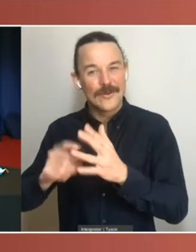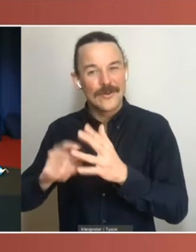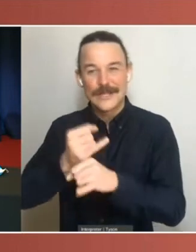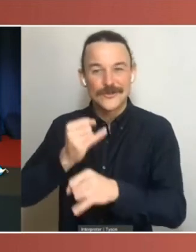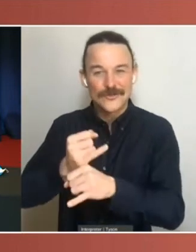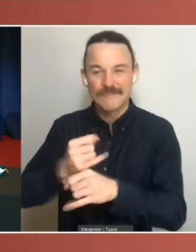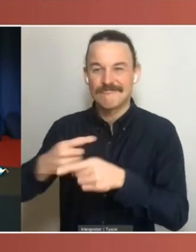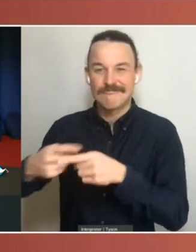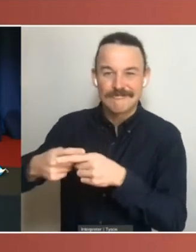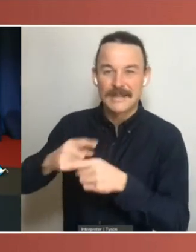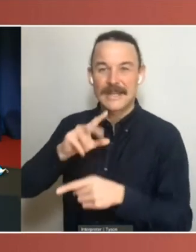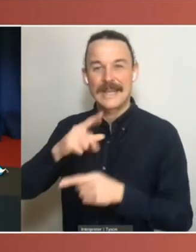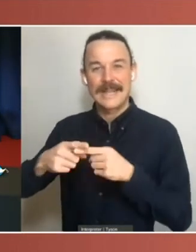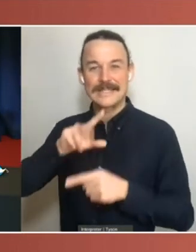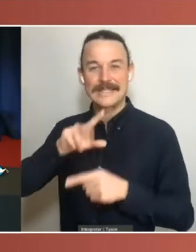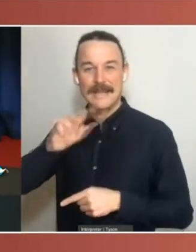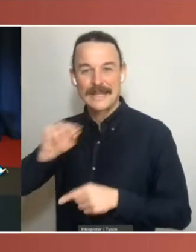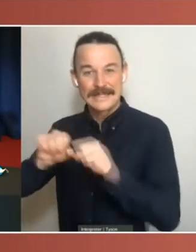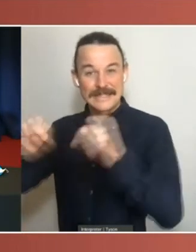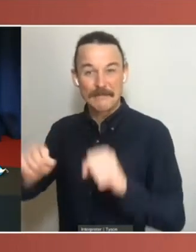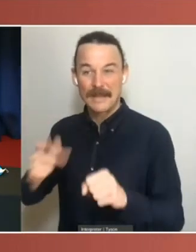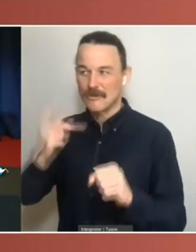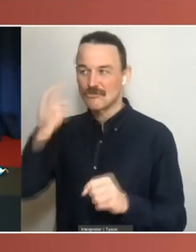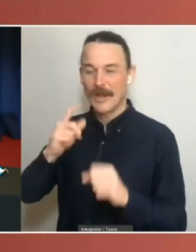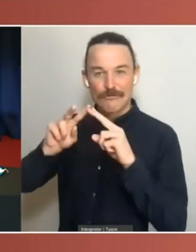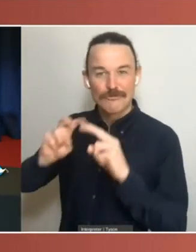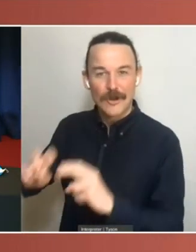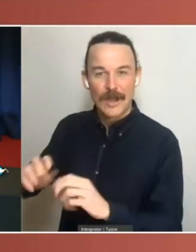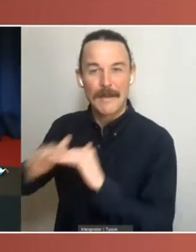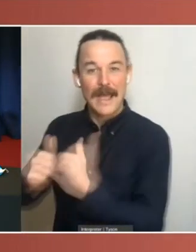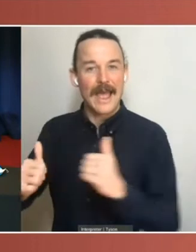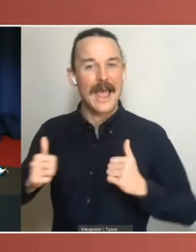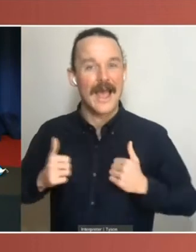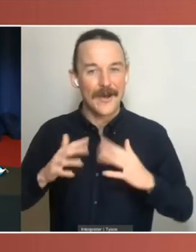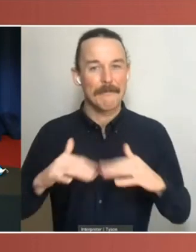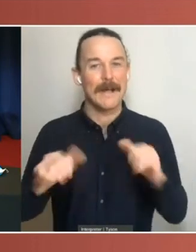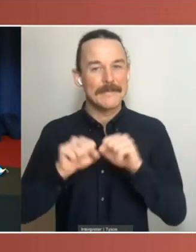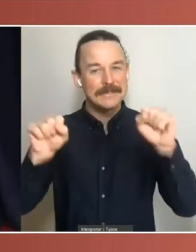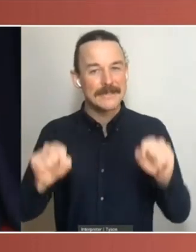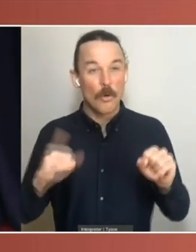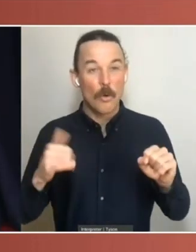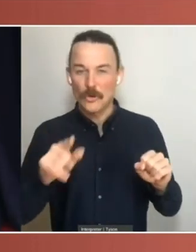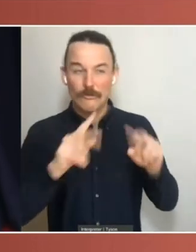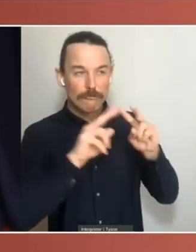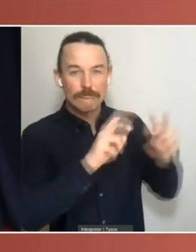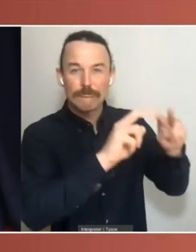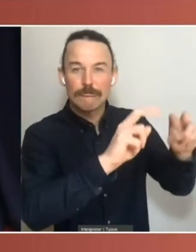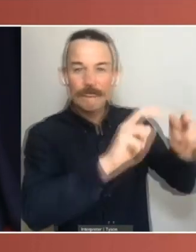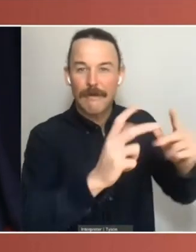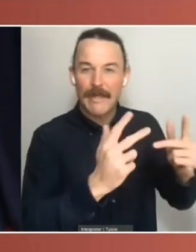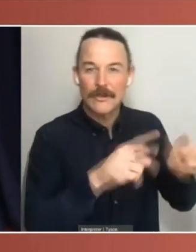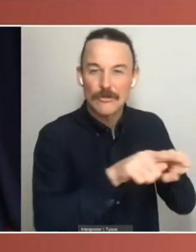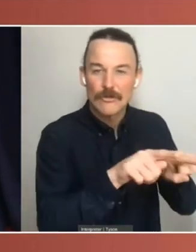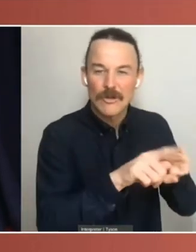Do you want to start off? Yeah, we mostly looked at Westminster style democracies, and particularly